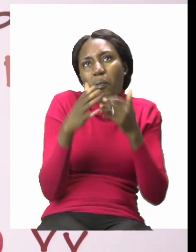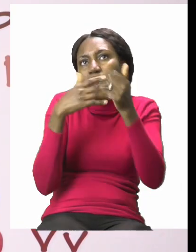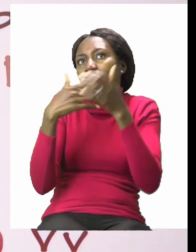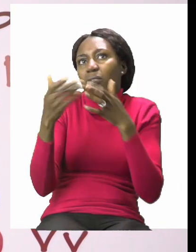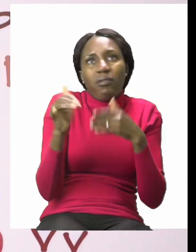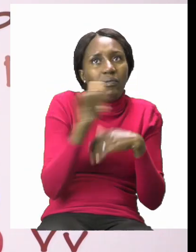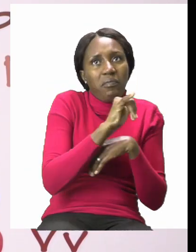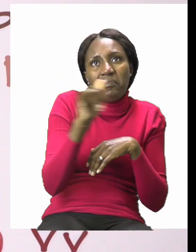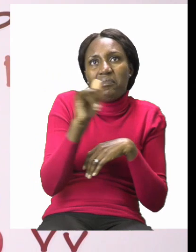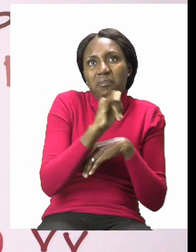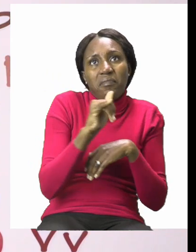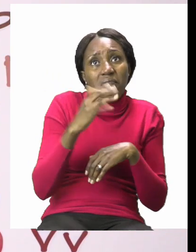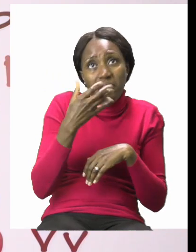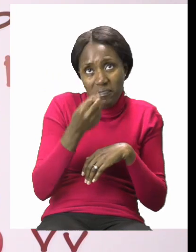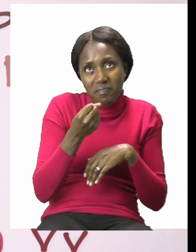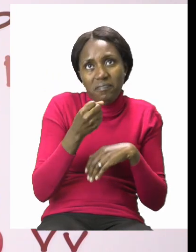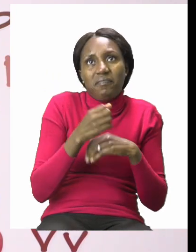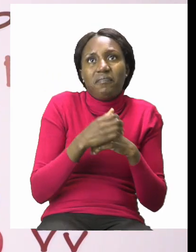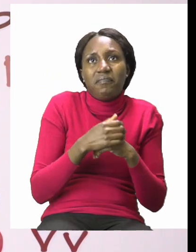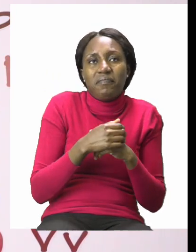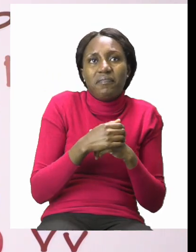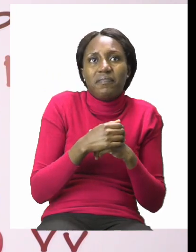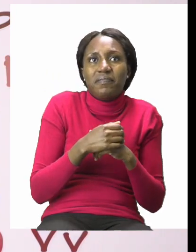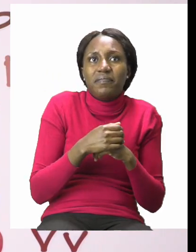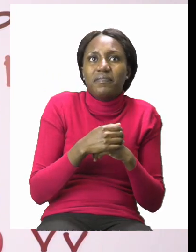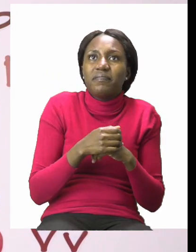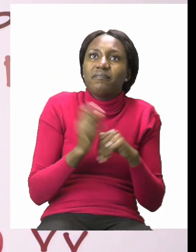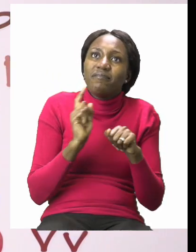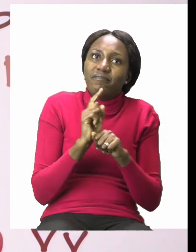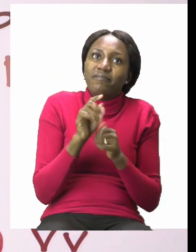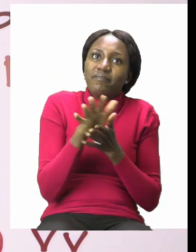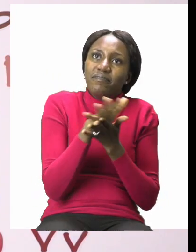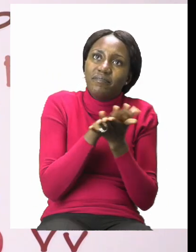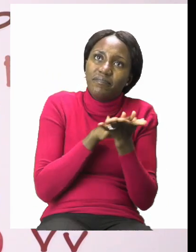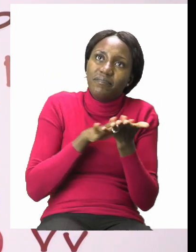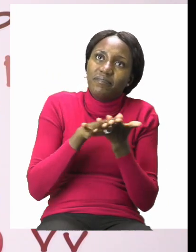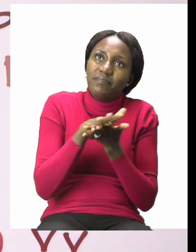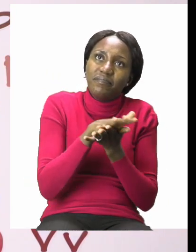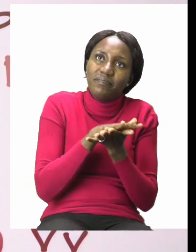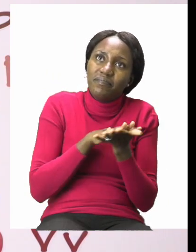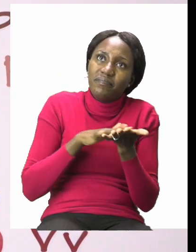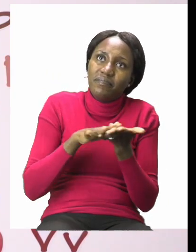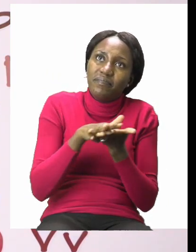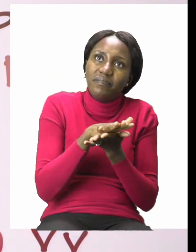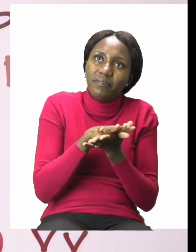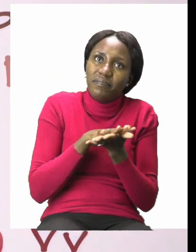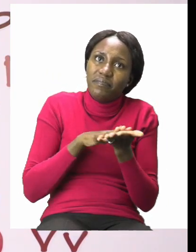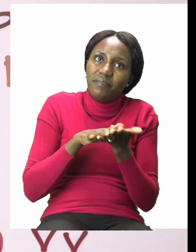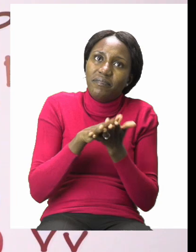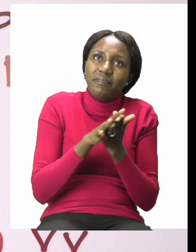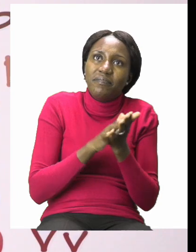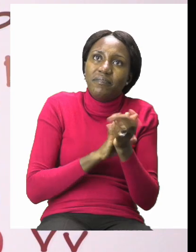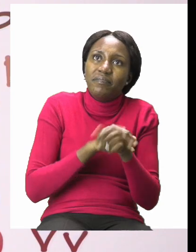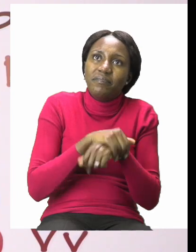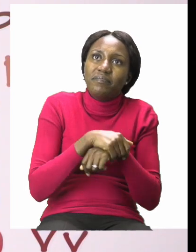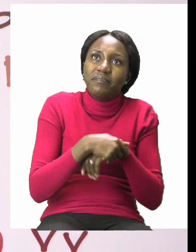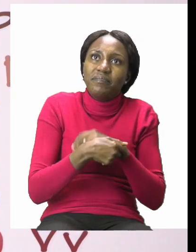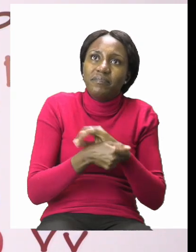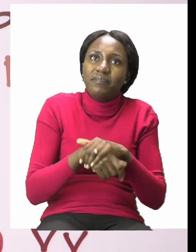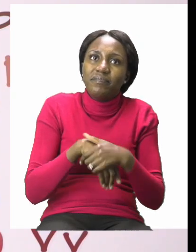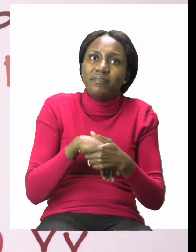use soap and water. We start by rubbing inside, around our hands,